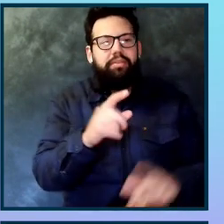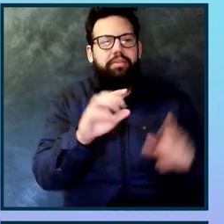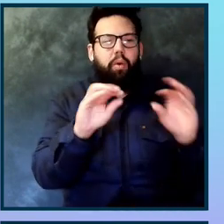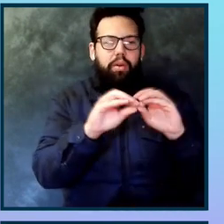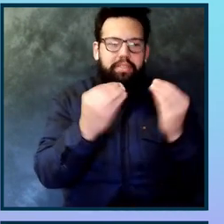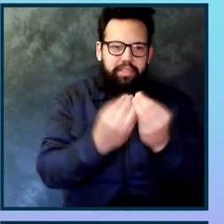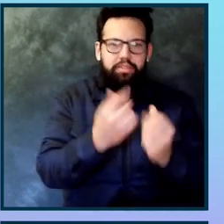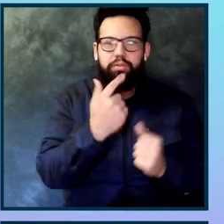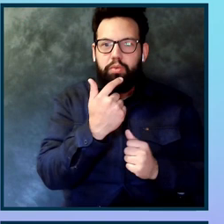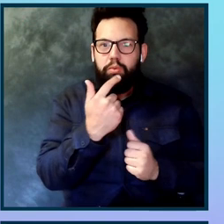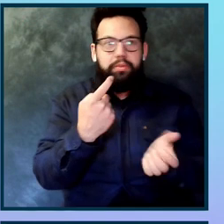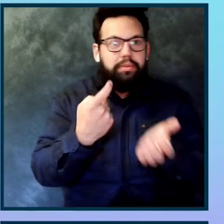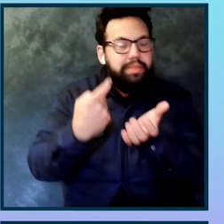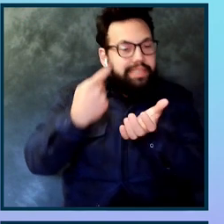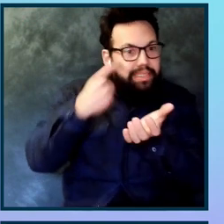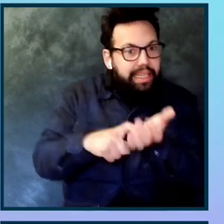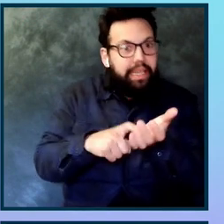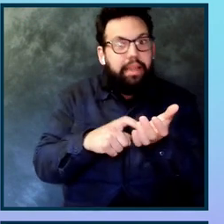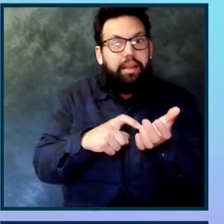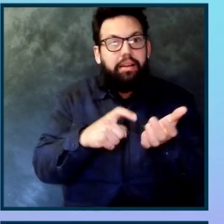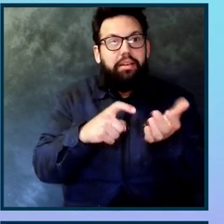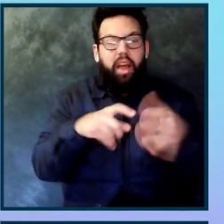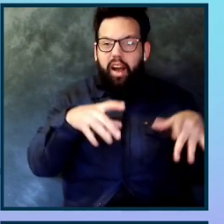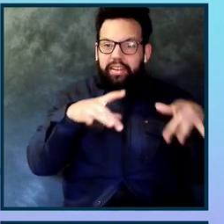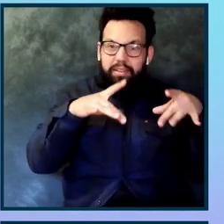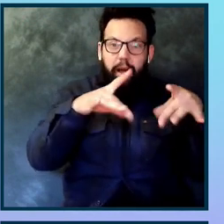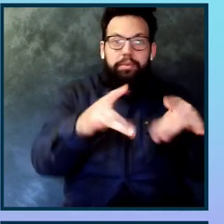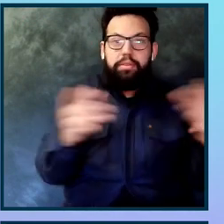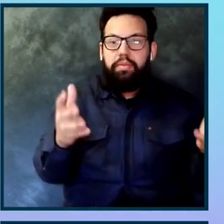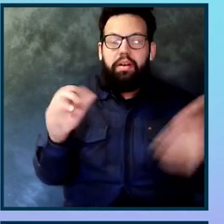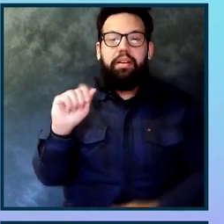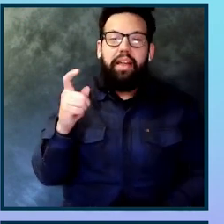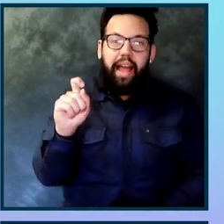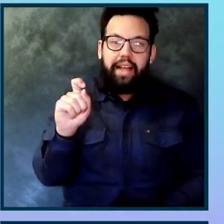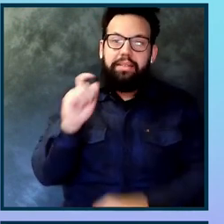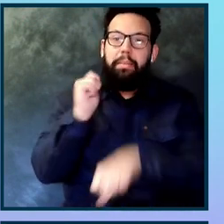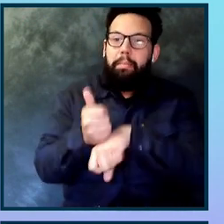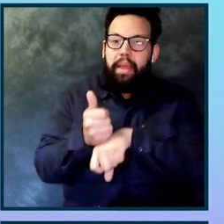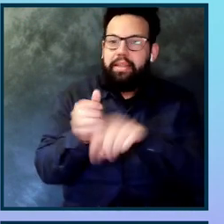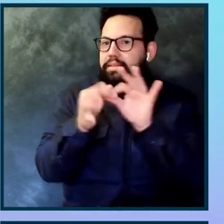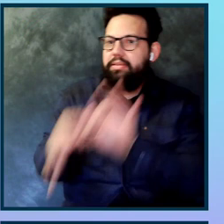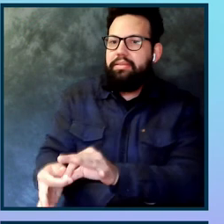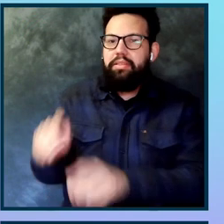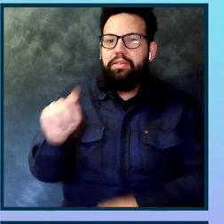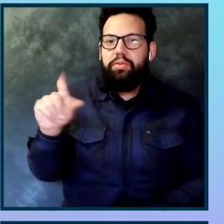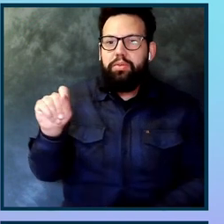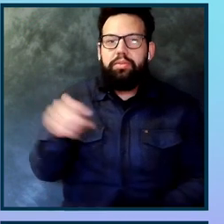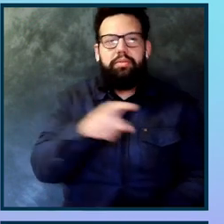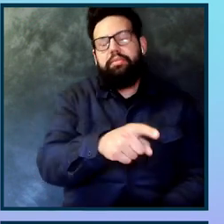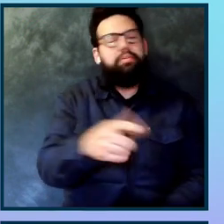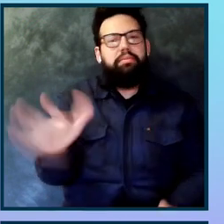adoption of AXE-based tools. And frankly, Workday is the most amazing